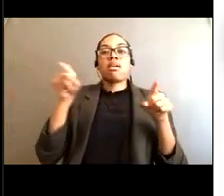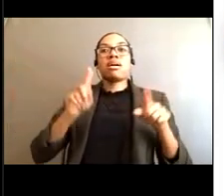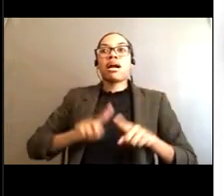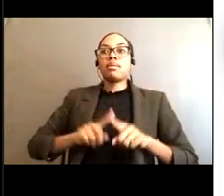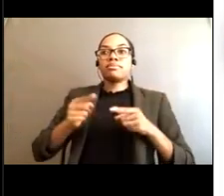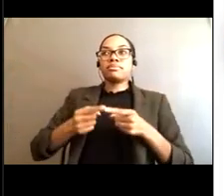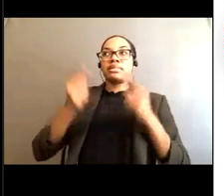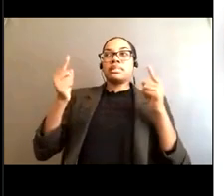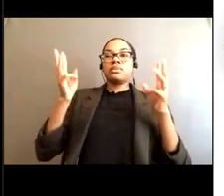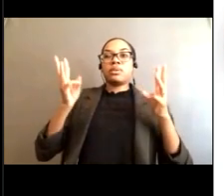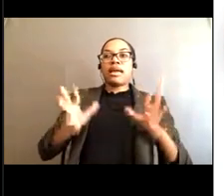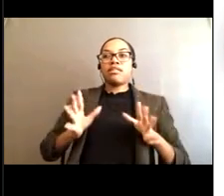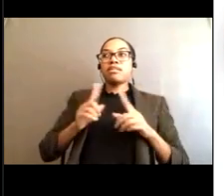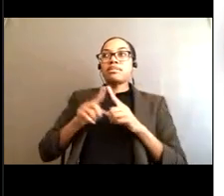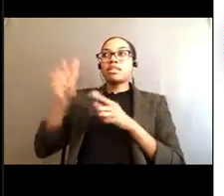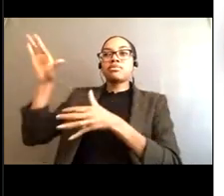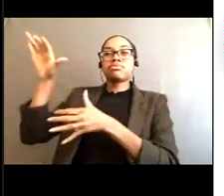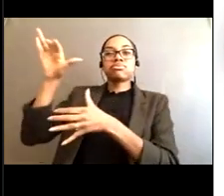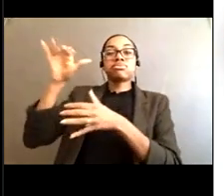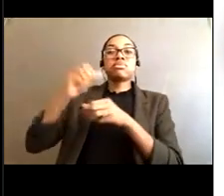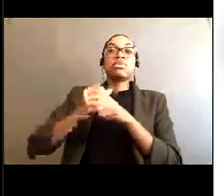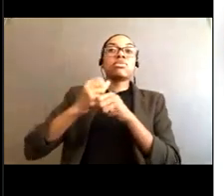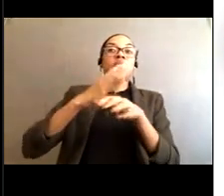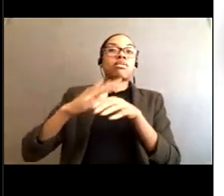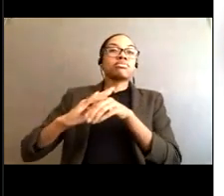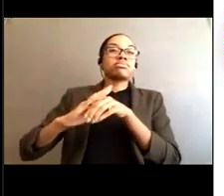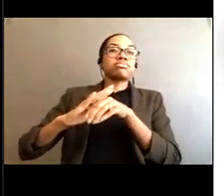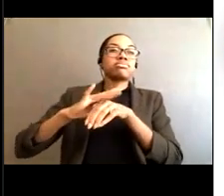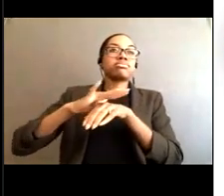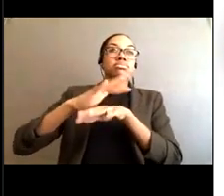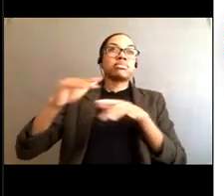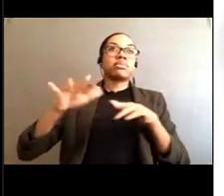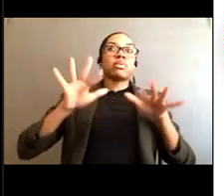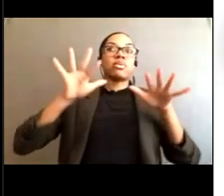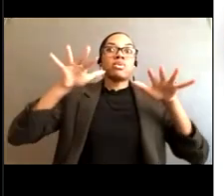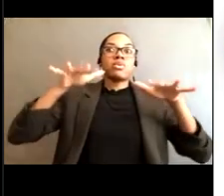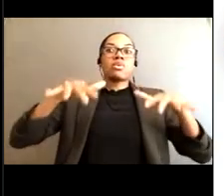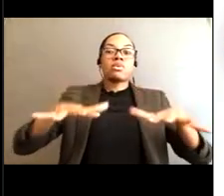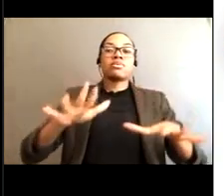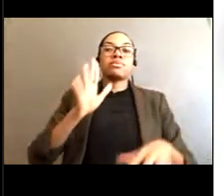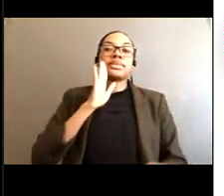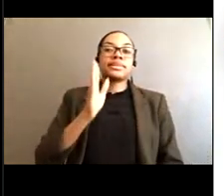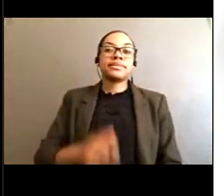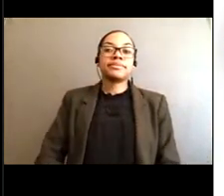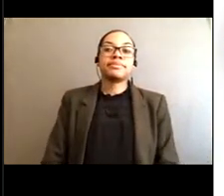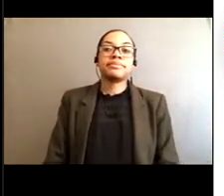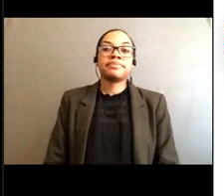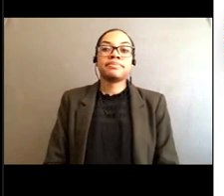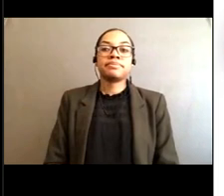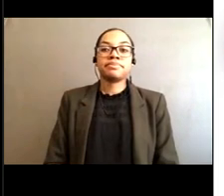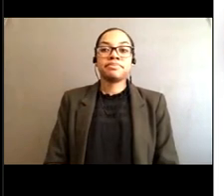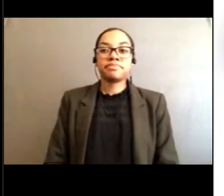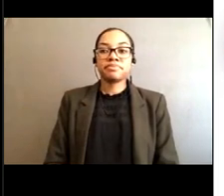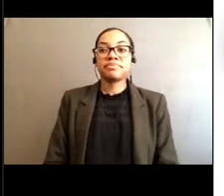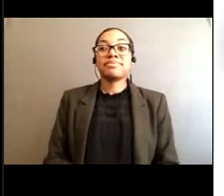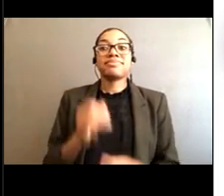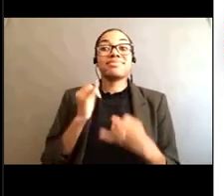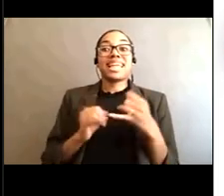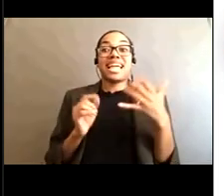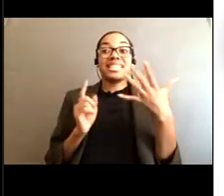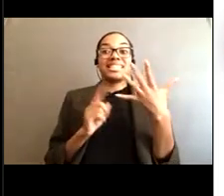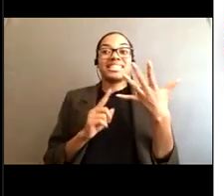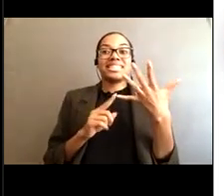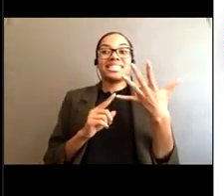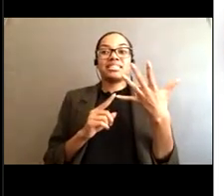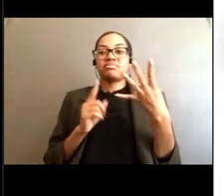with the best weather. And then the last thing, people try to out-swim a rip current. They